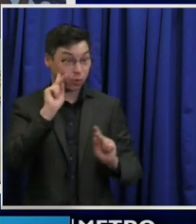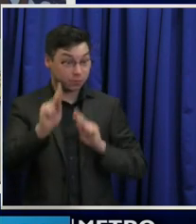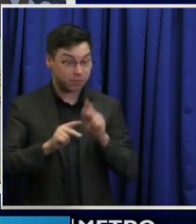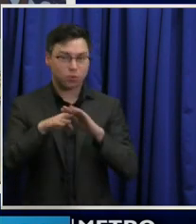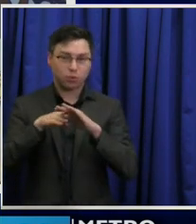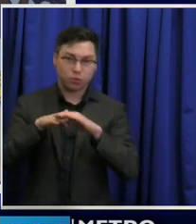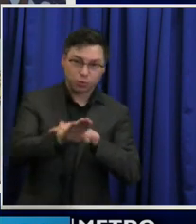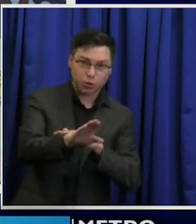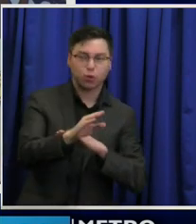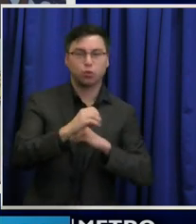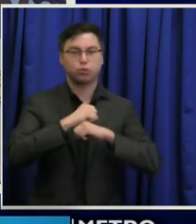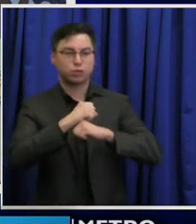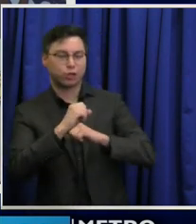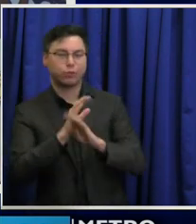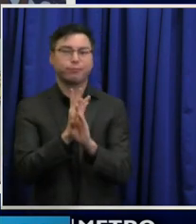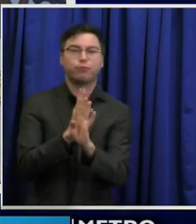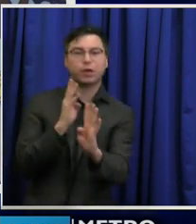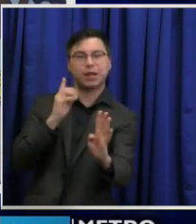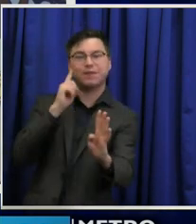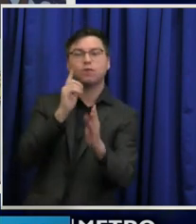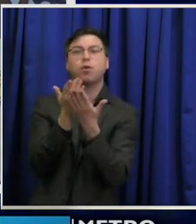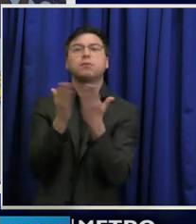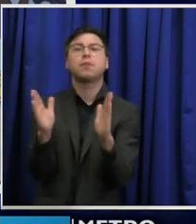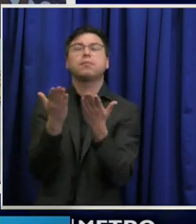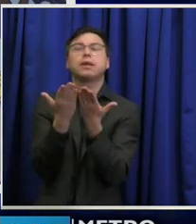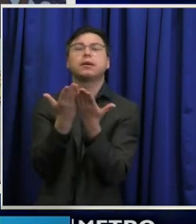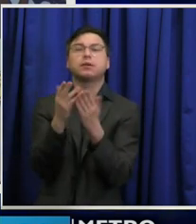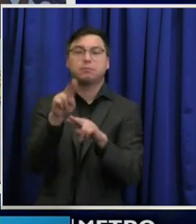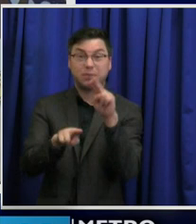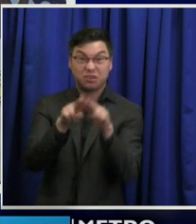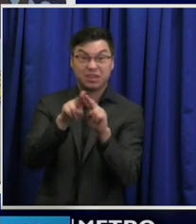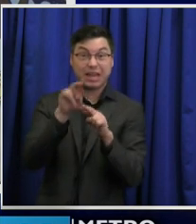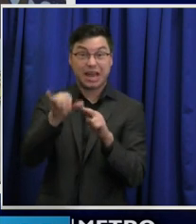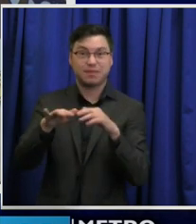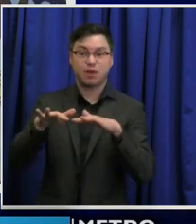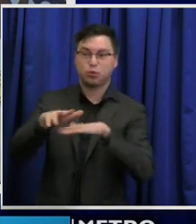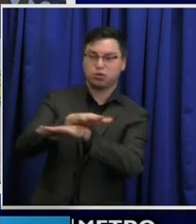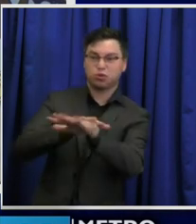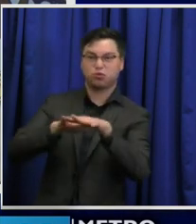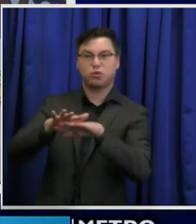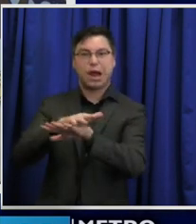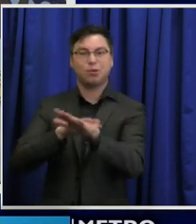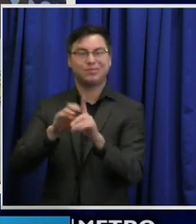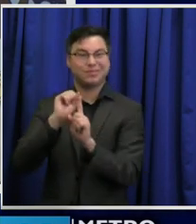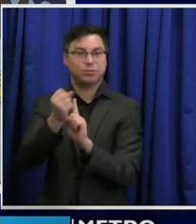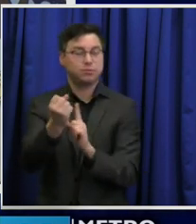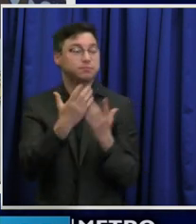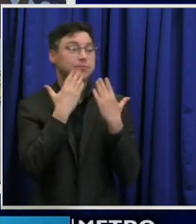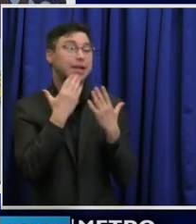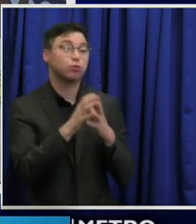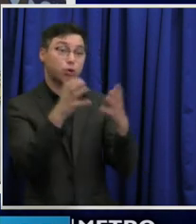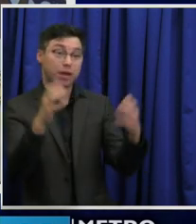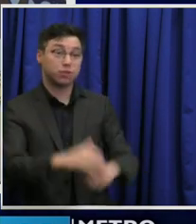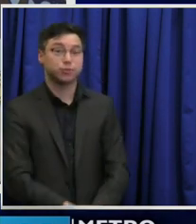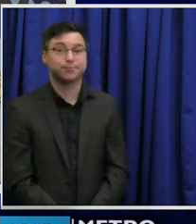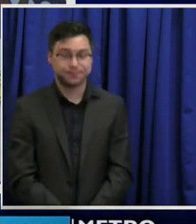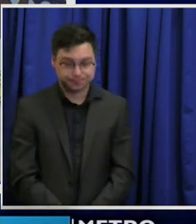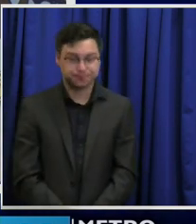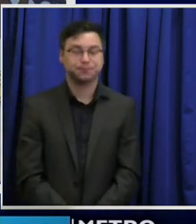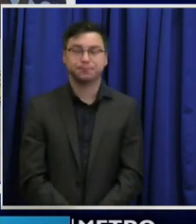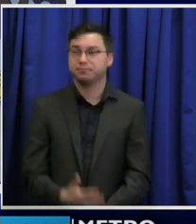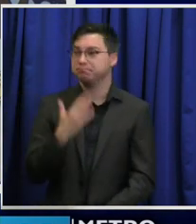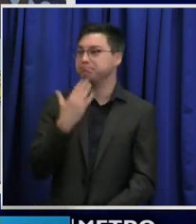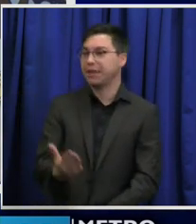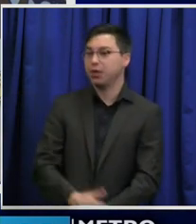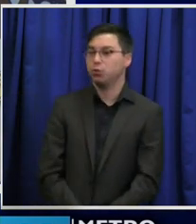and to wait in line for a public building in those kind of crowded scenarios? Thank you very much. Thank